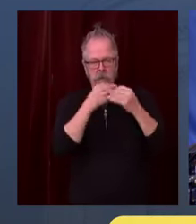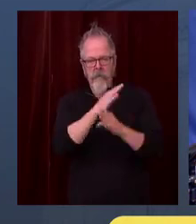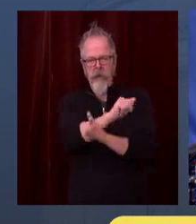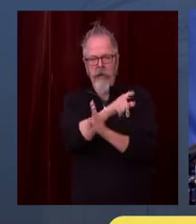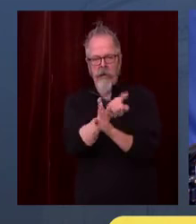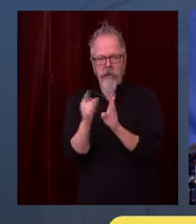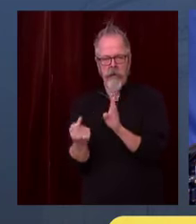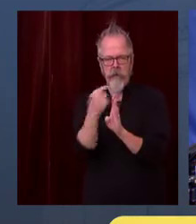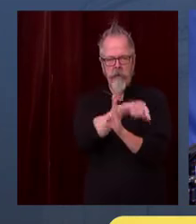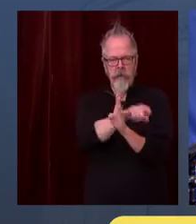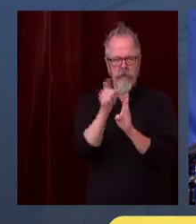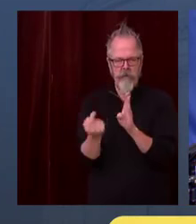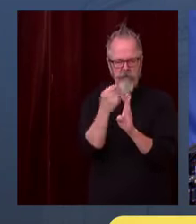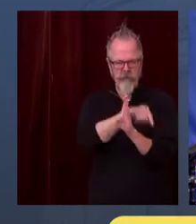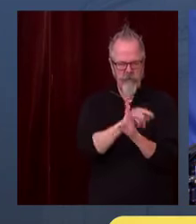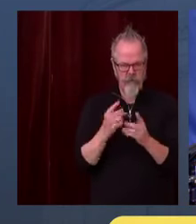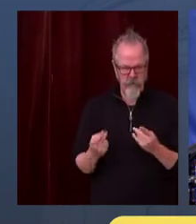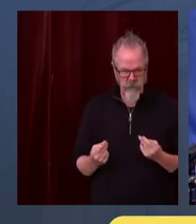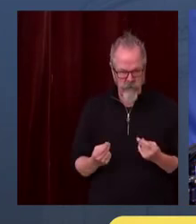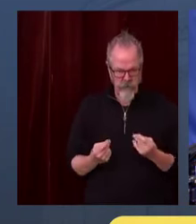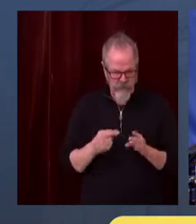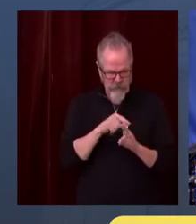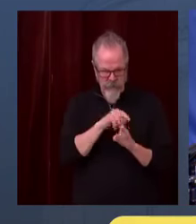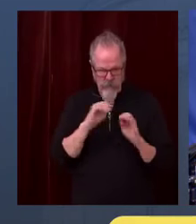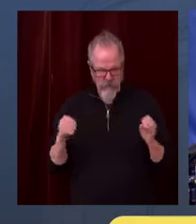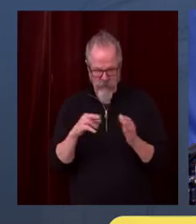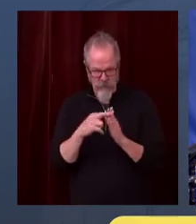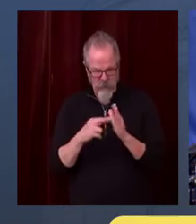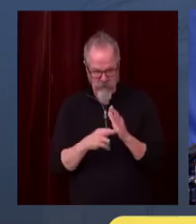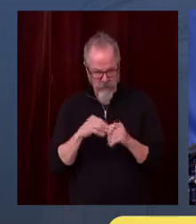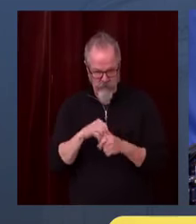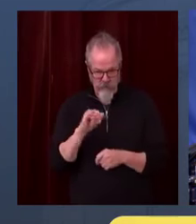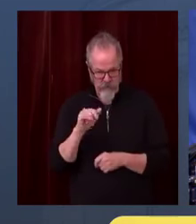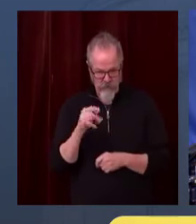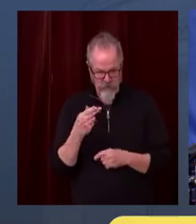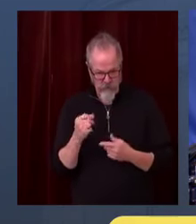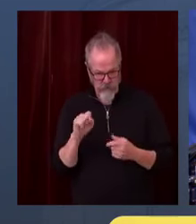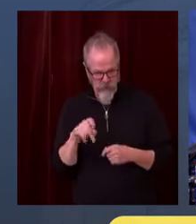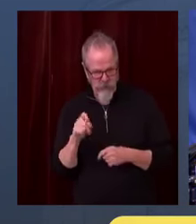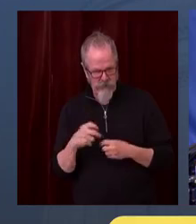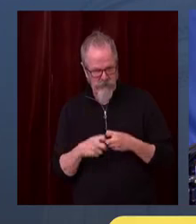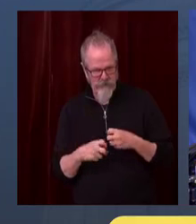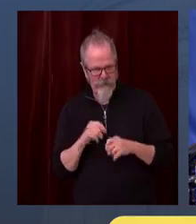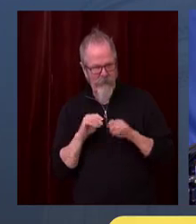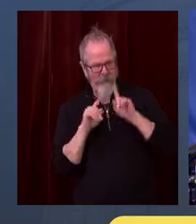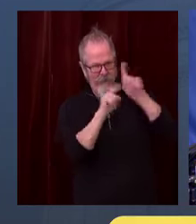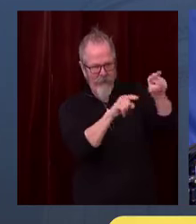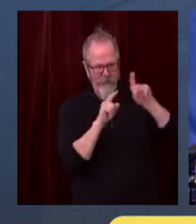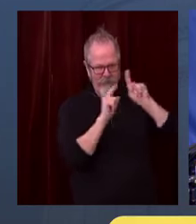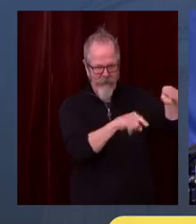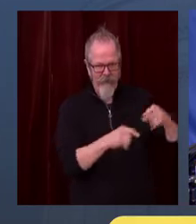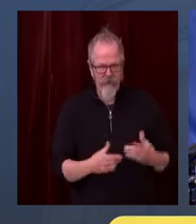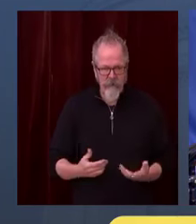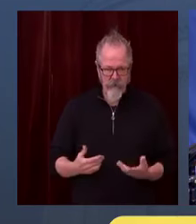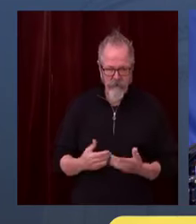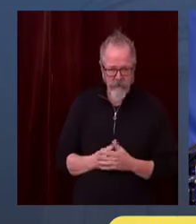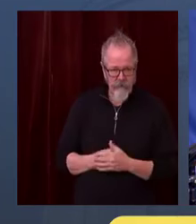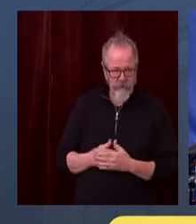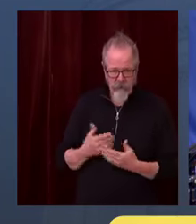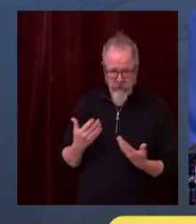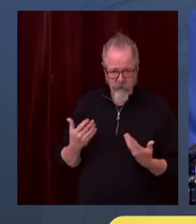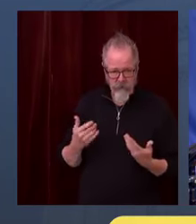I have urged the Idaho leaders to show some leadership. One of the reasons we have such jammed-up hospitals in Spokane